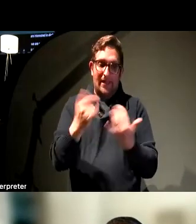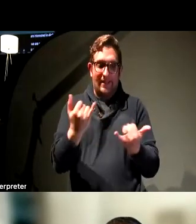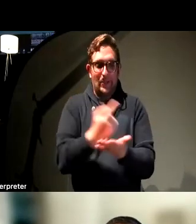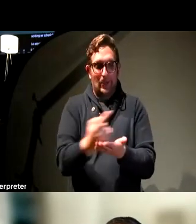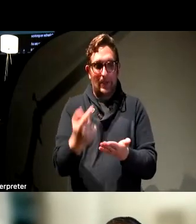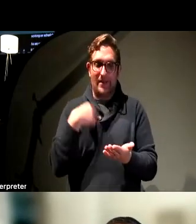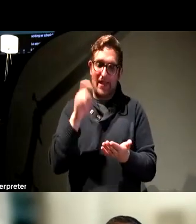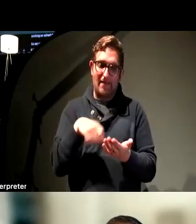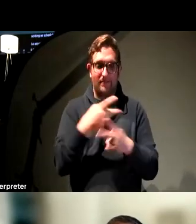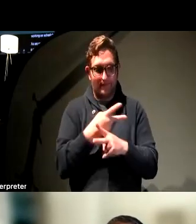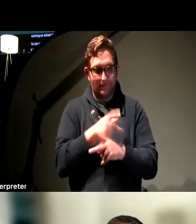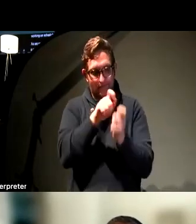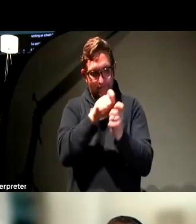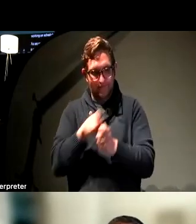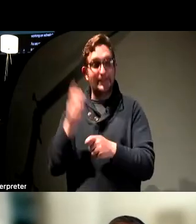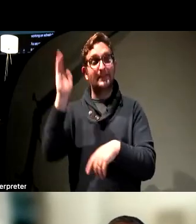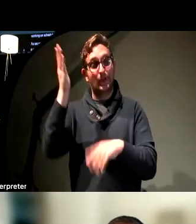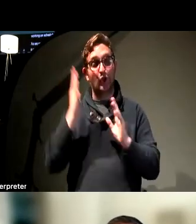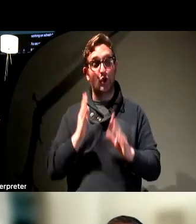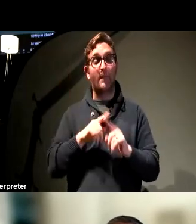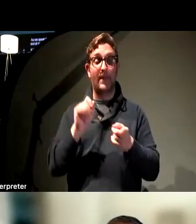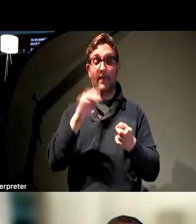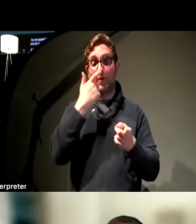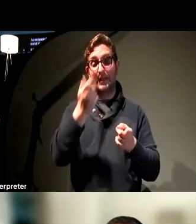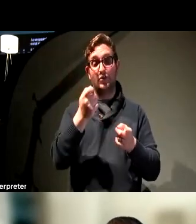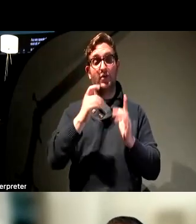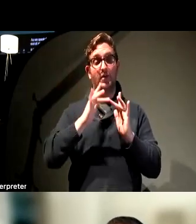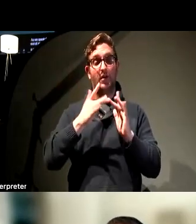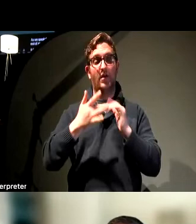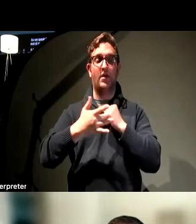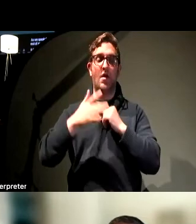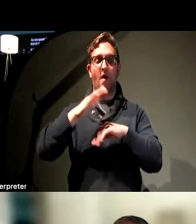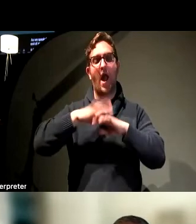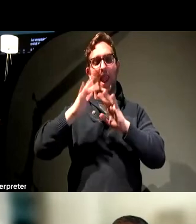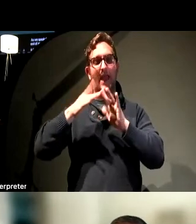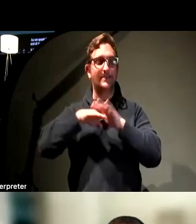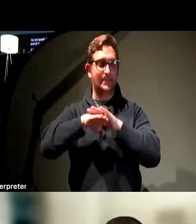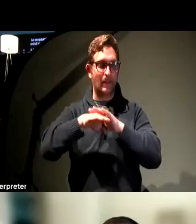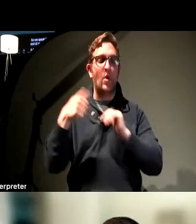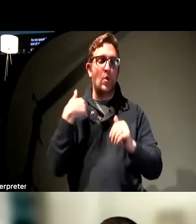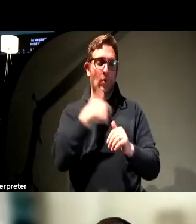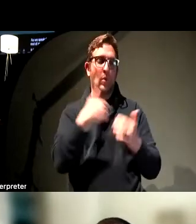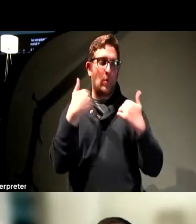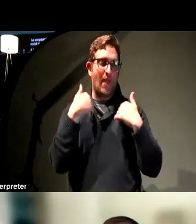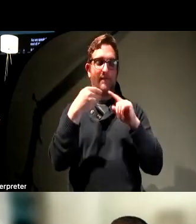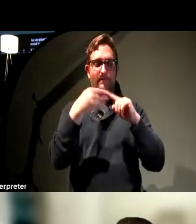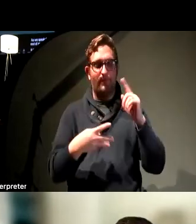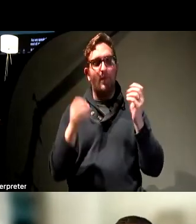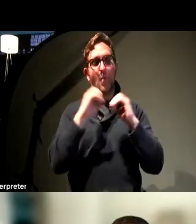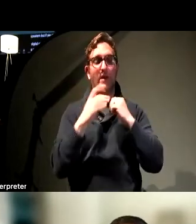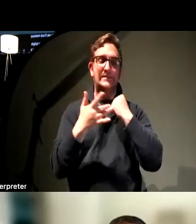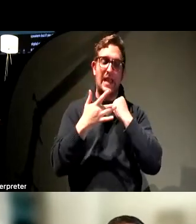speakers. But if you're interested in digital accessibility, we're going to cover a lot of ground. We're going to have sessions for more technical audiences,